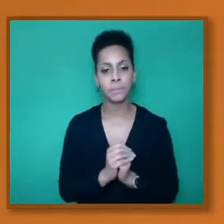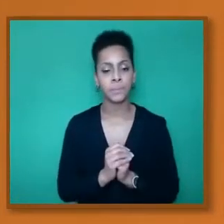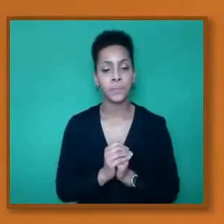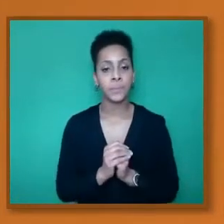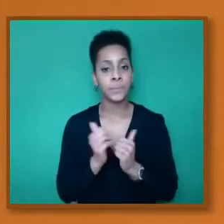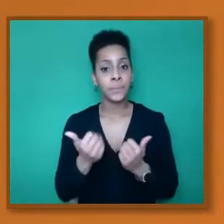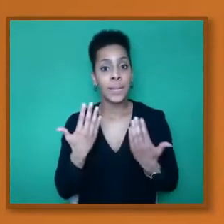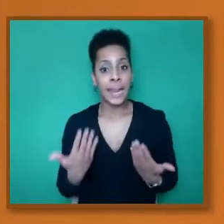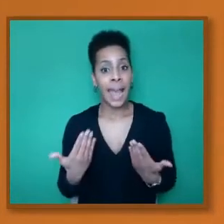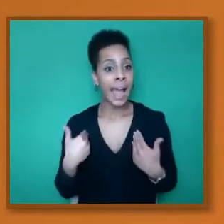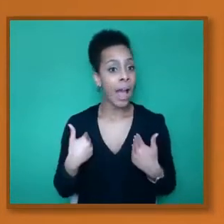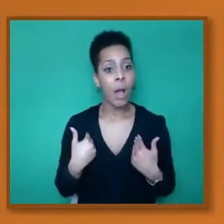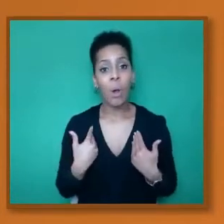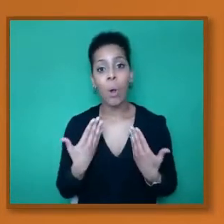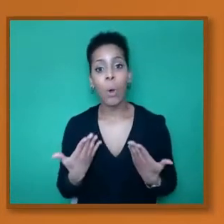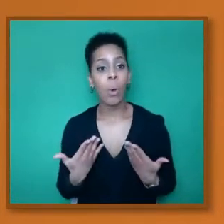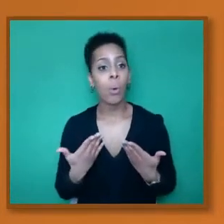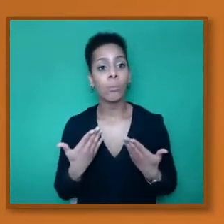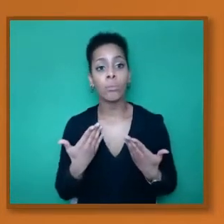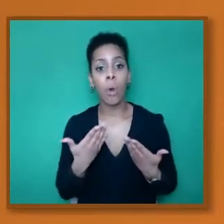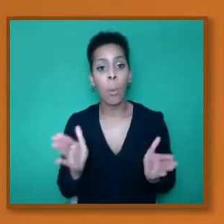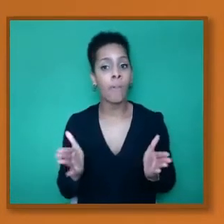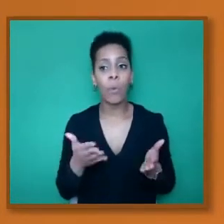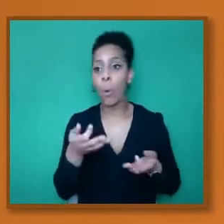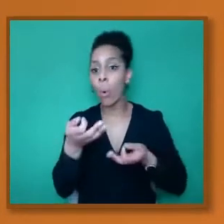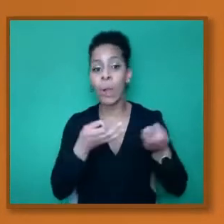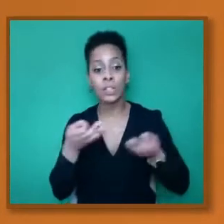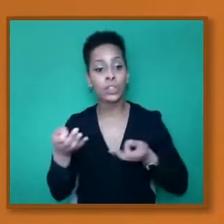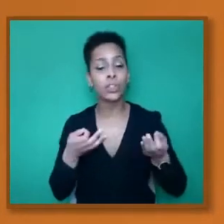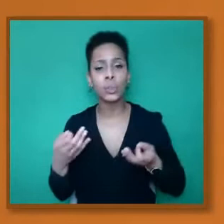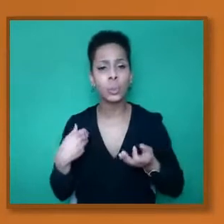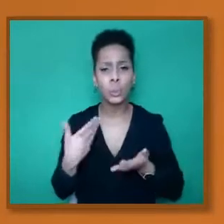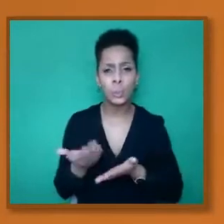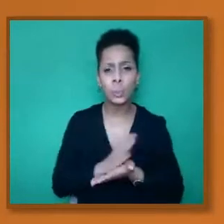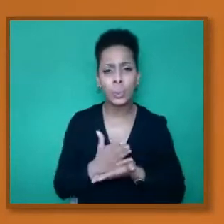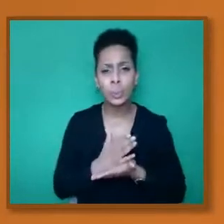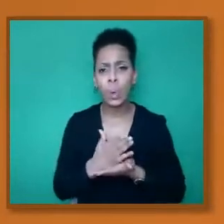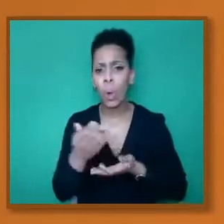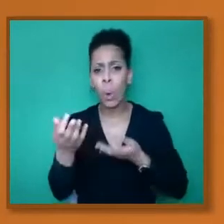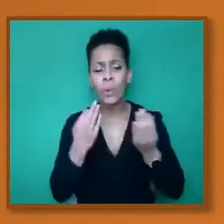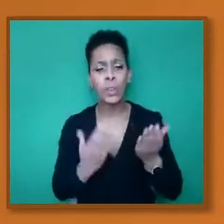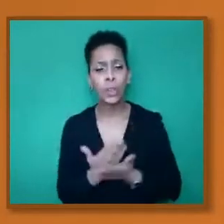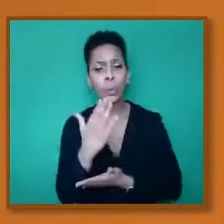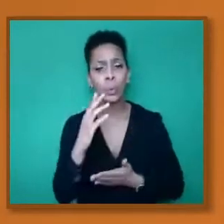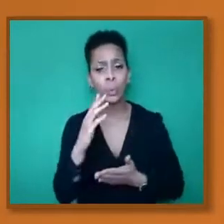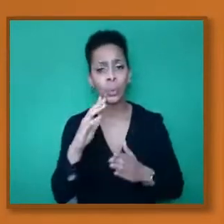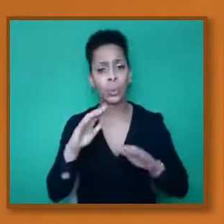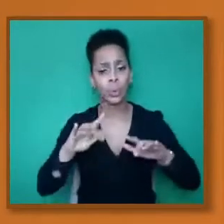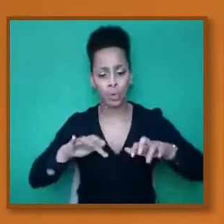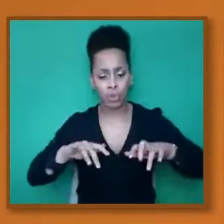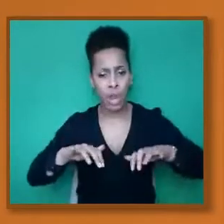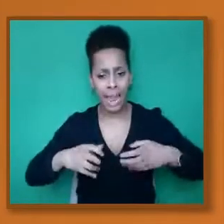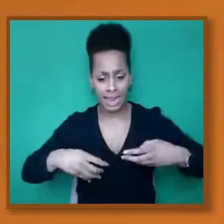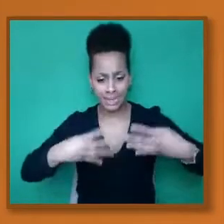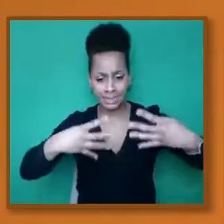whether, Will, who is, whether the questions are in the chat or whether they're coming through from you, Will.